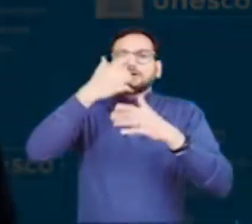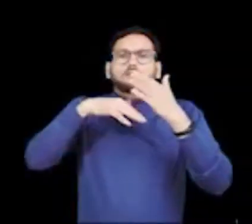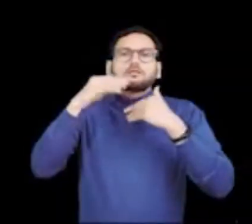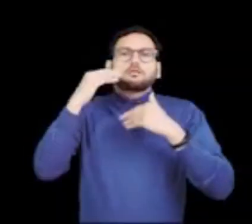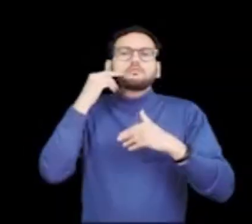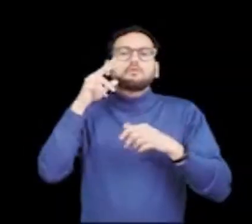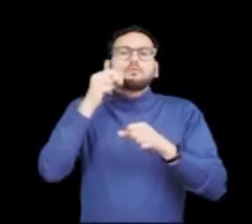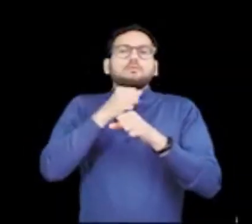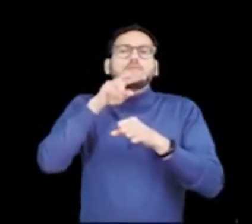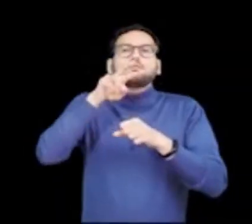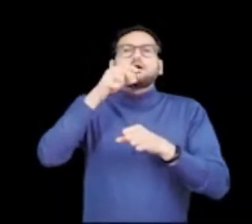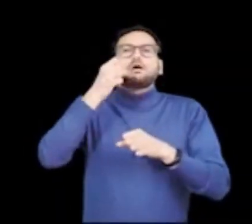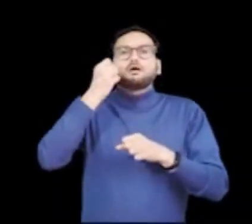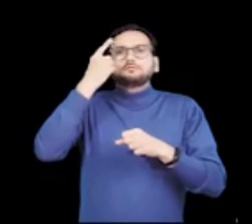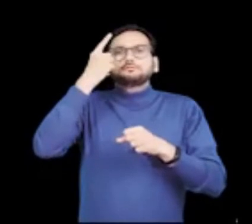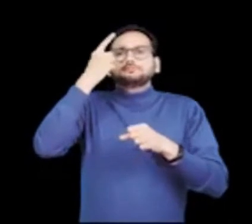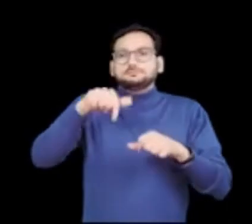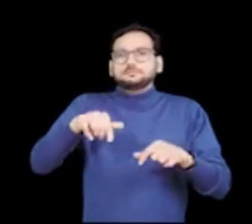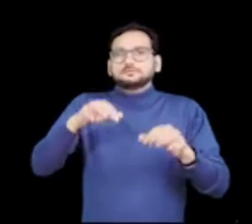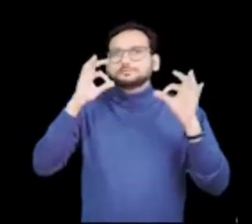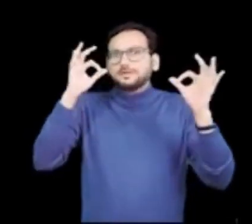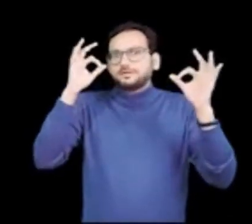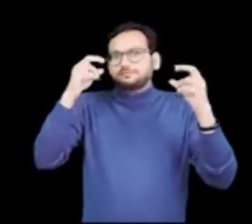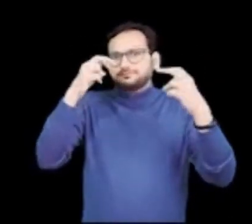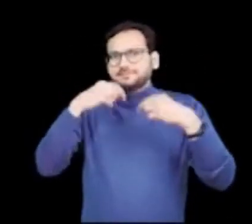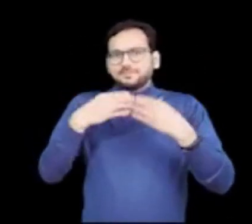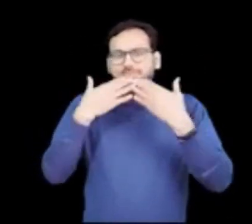Thank you! You